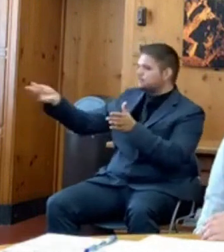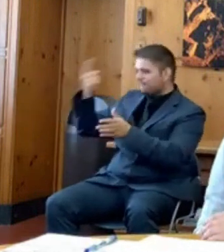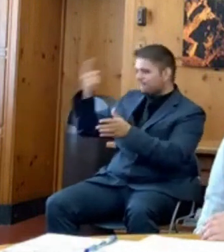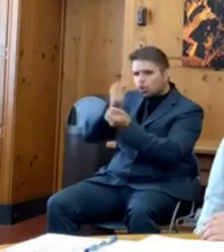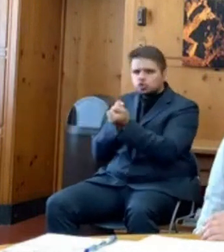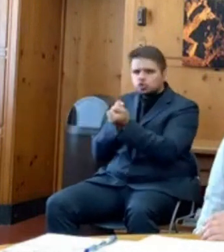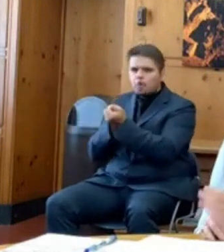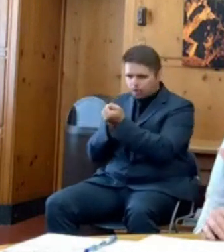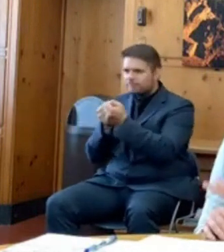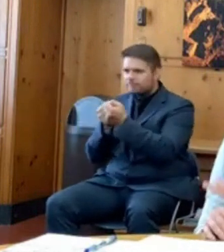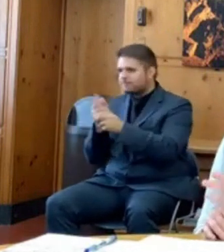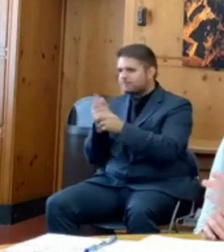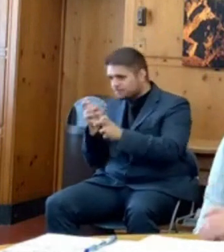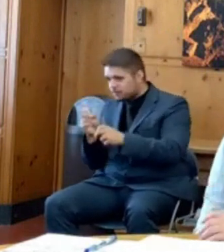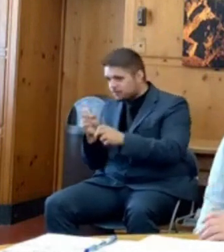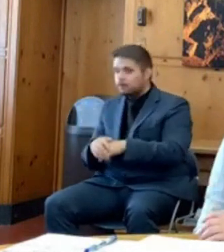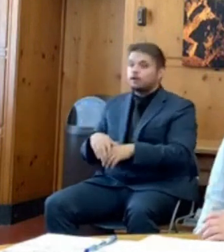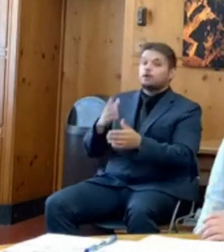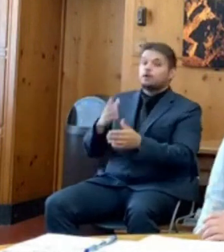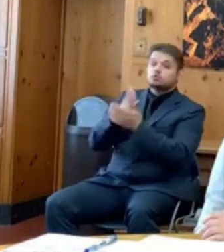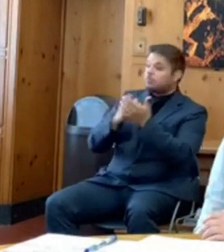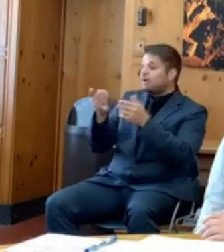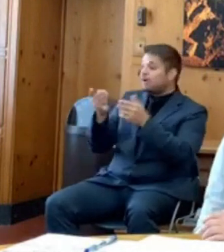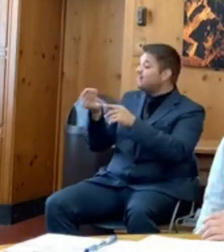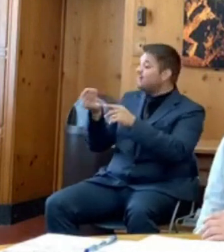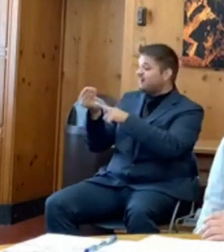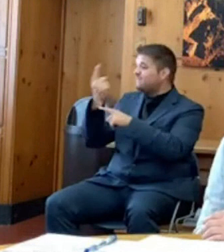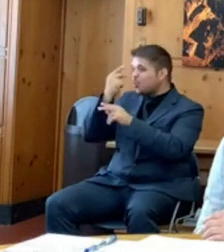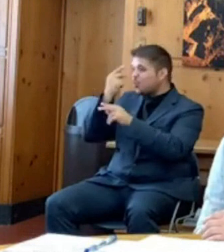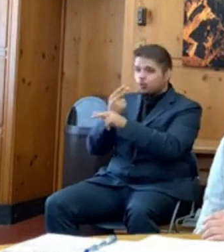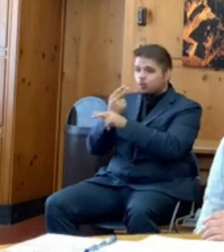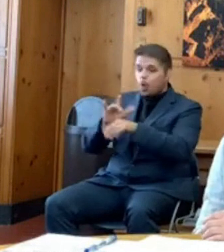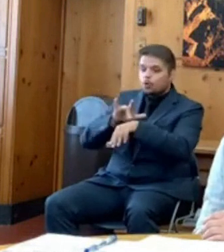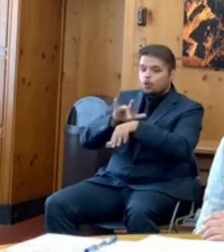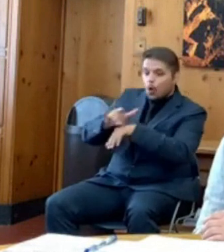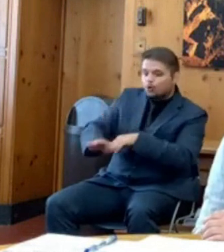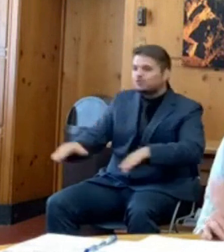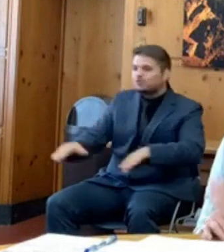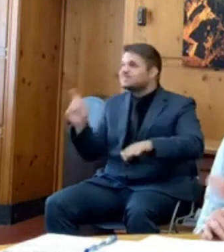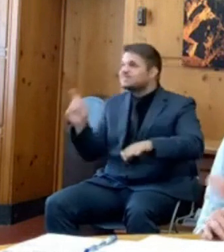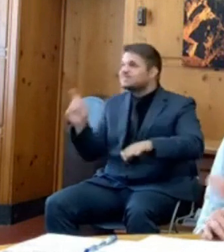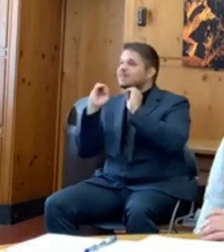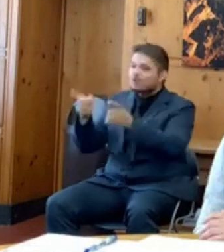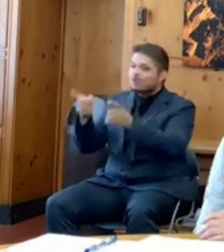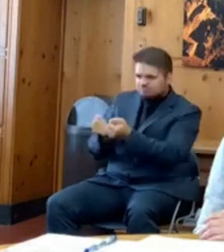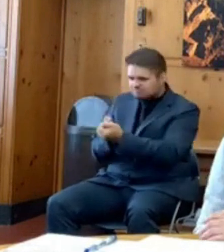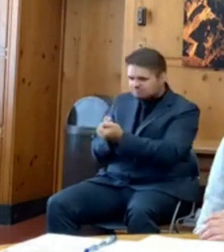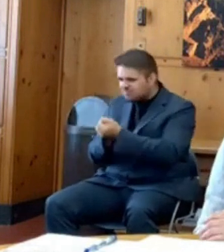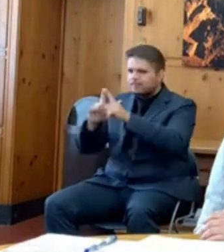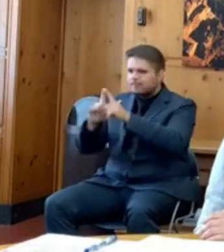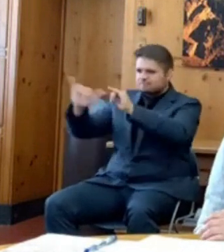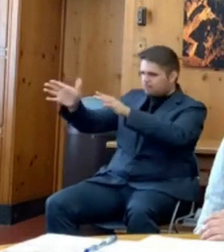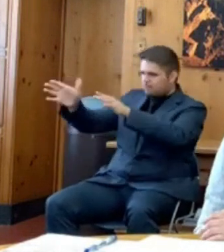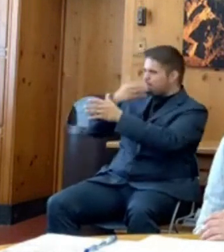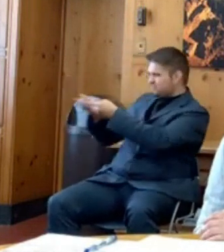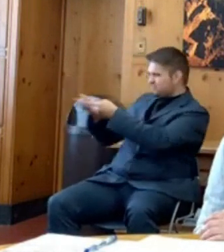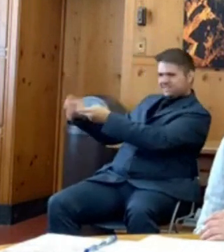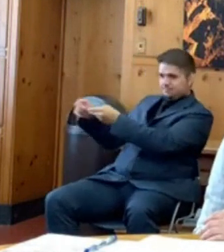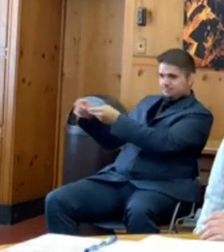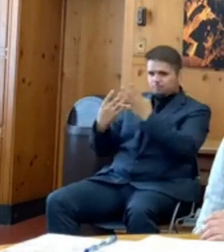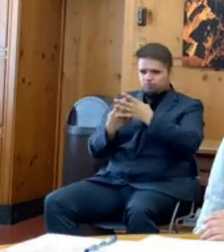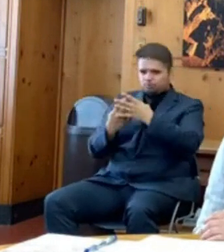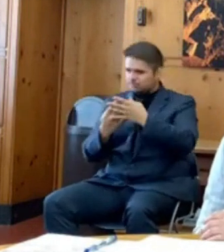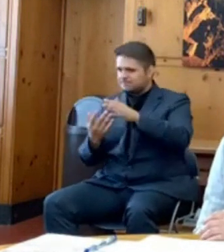childhood education. In terms of why, that's a really good question for legislators, but I will continue to work with the